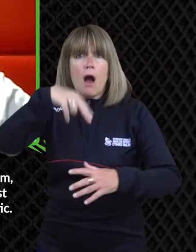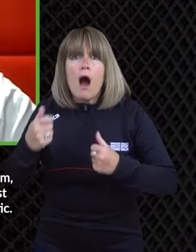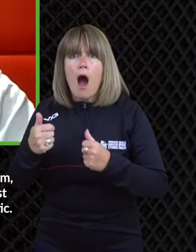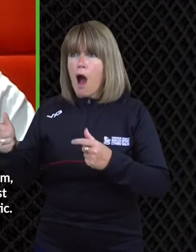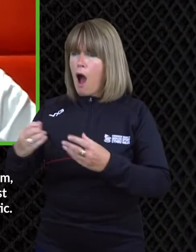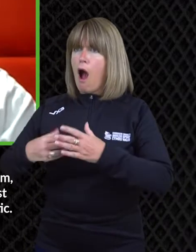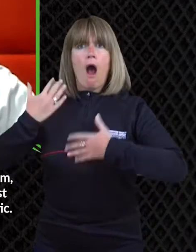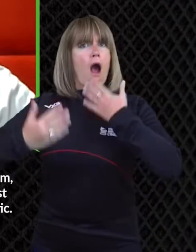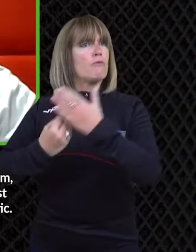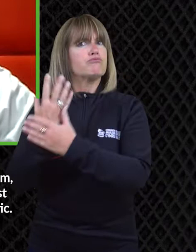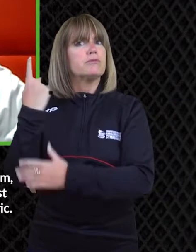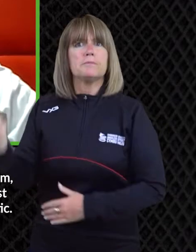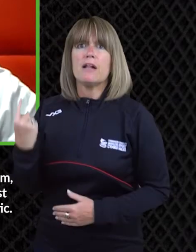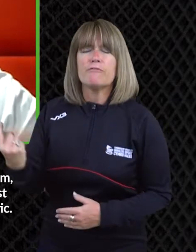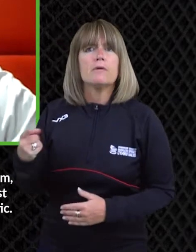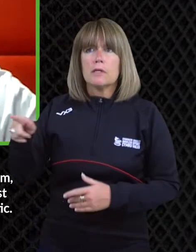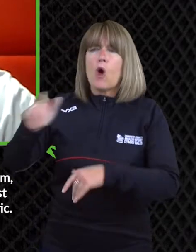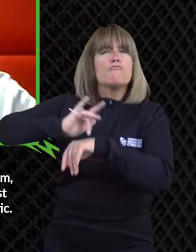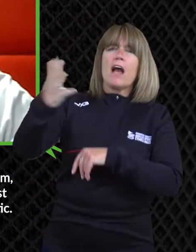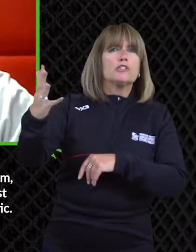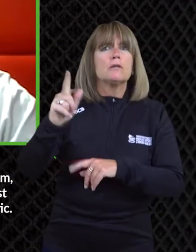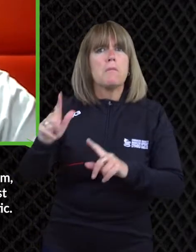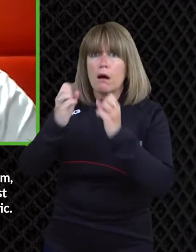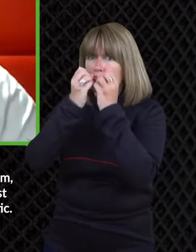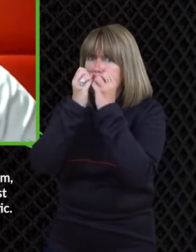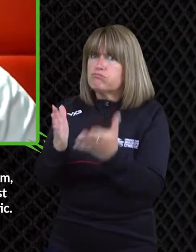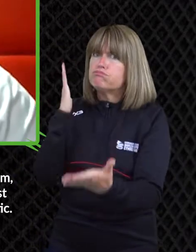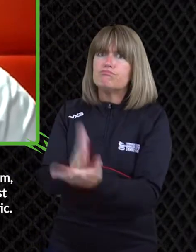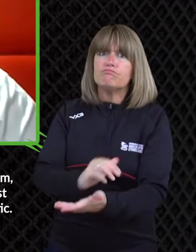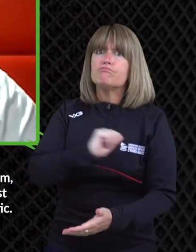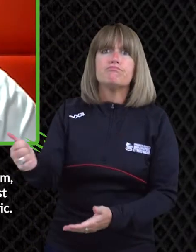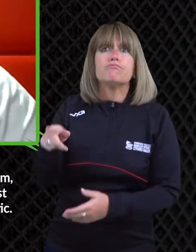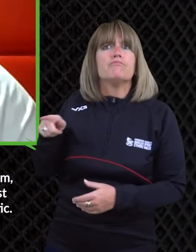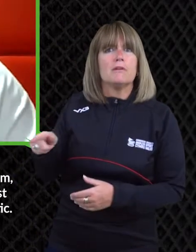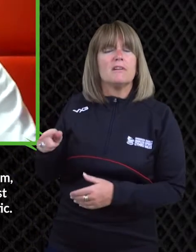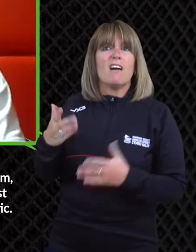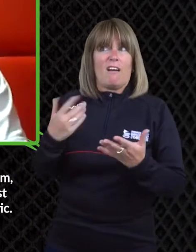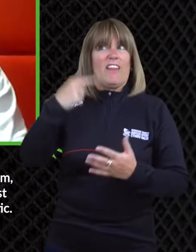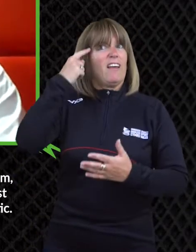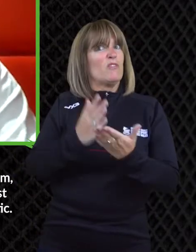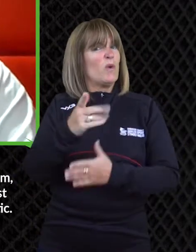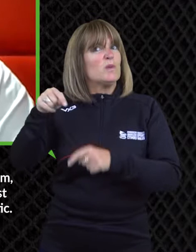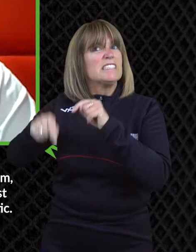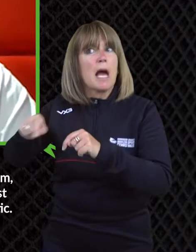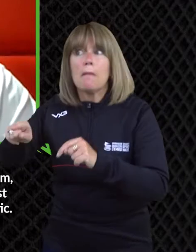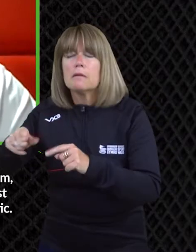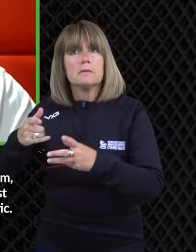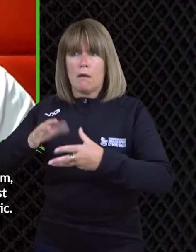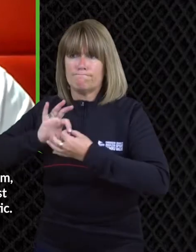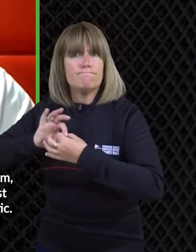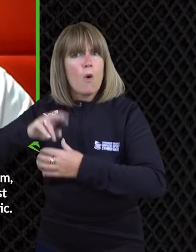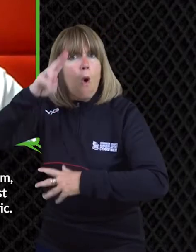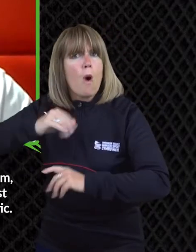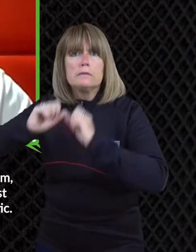you know he's an amateur and you know to him he was really good at it i i thought um but i guess this is perceptions of of